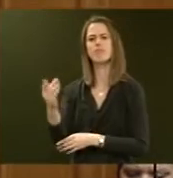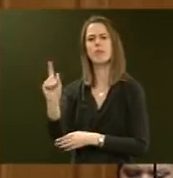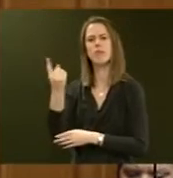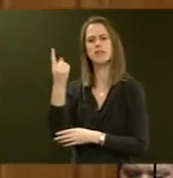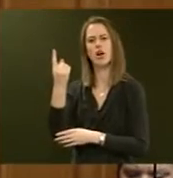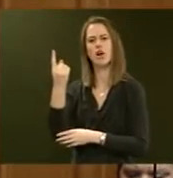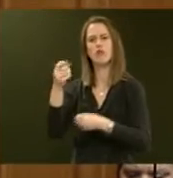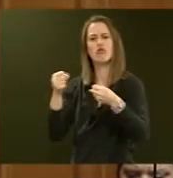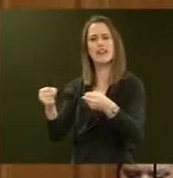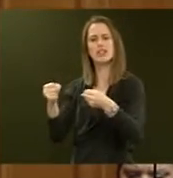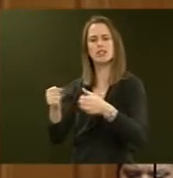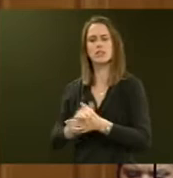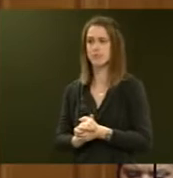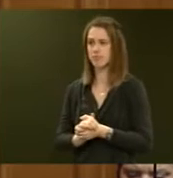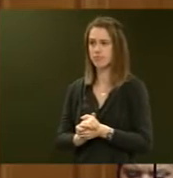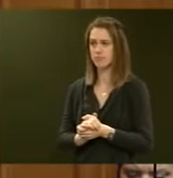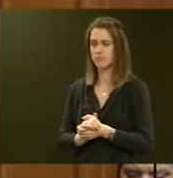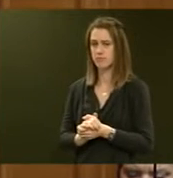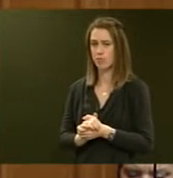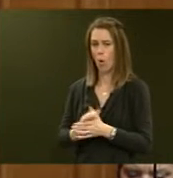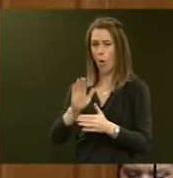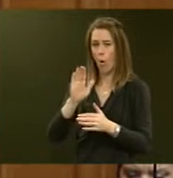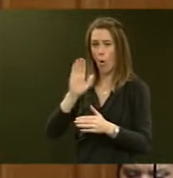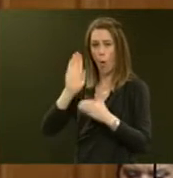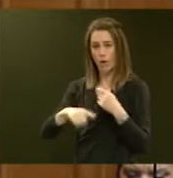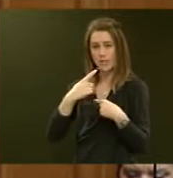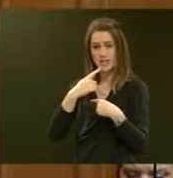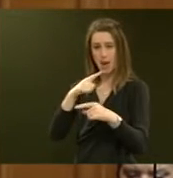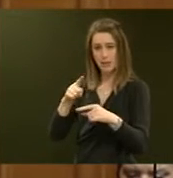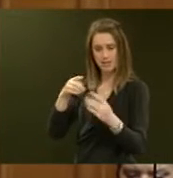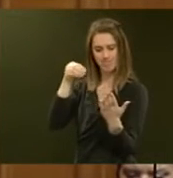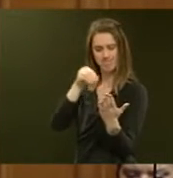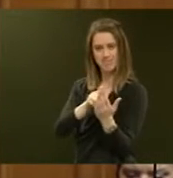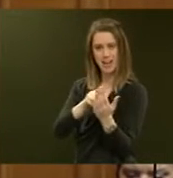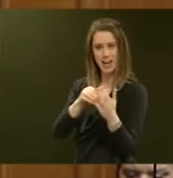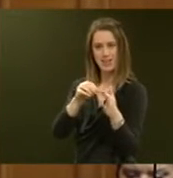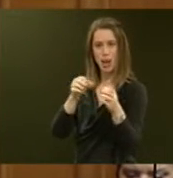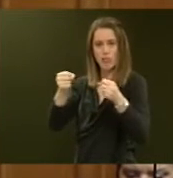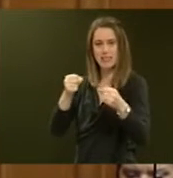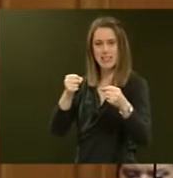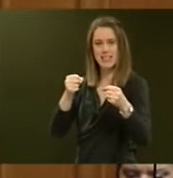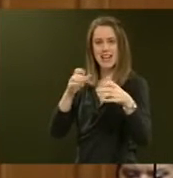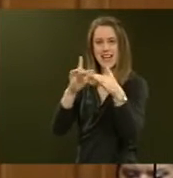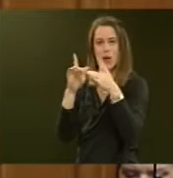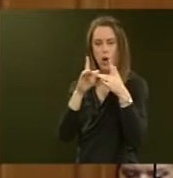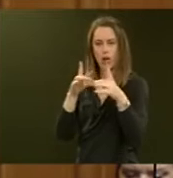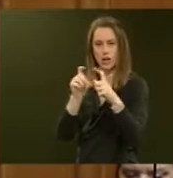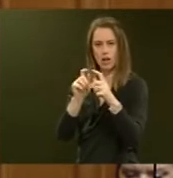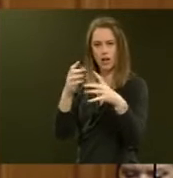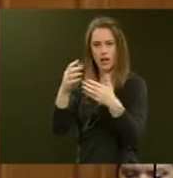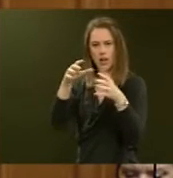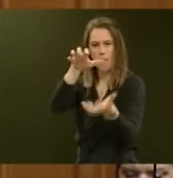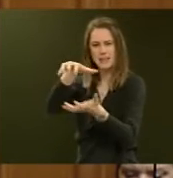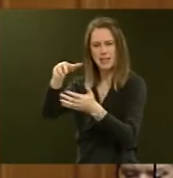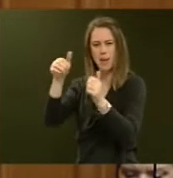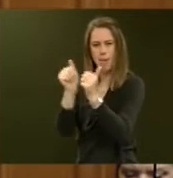of Corrections. Does he stand by all of the statements made in prison network capacity papers, including